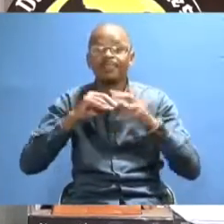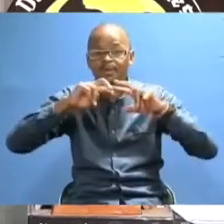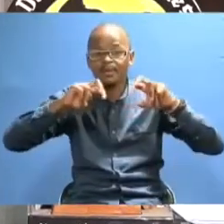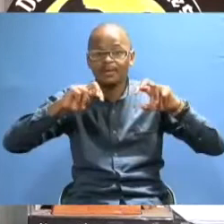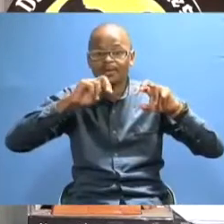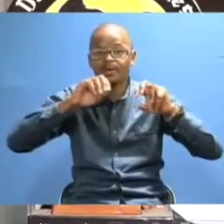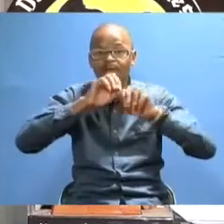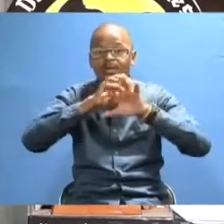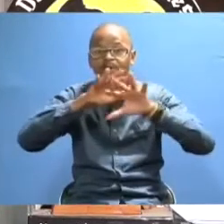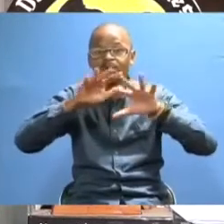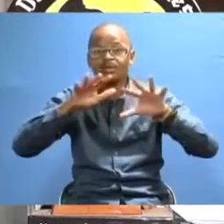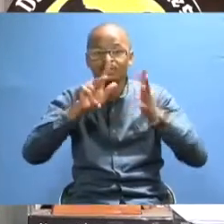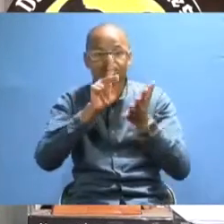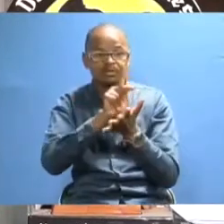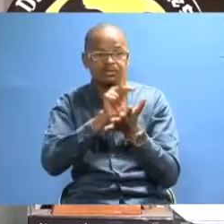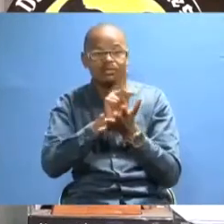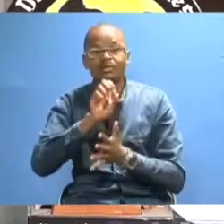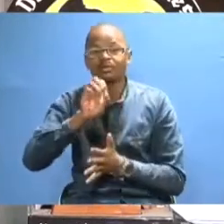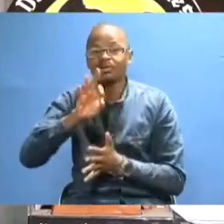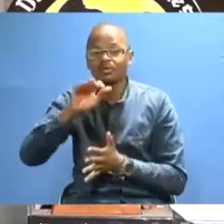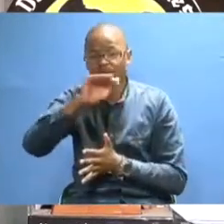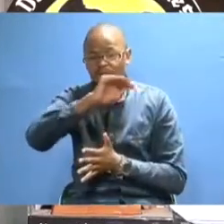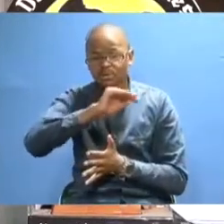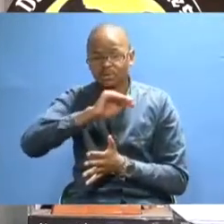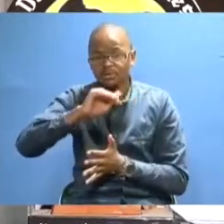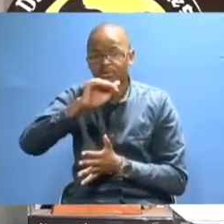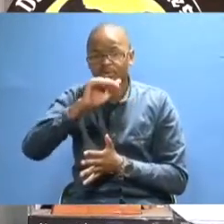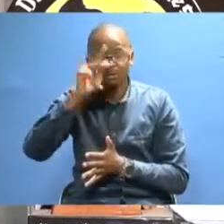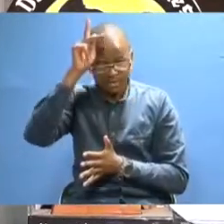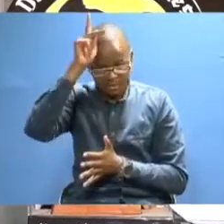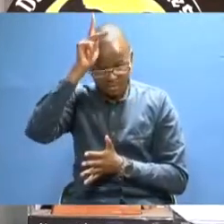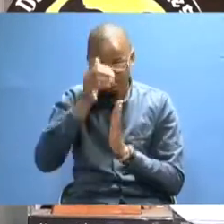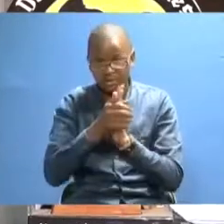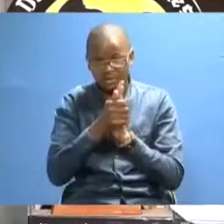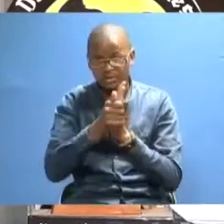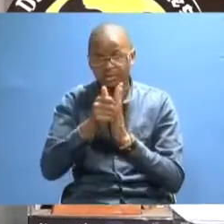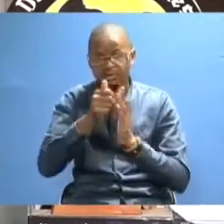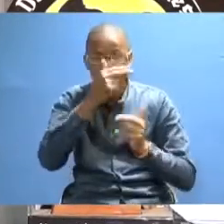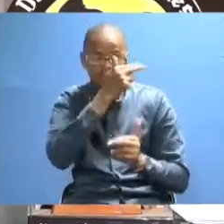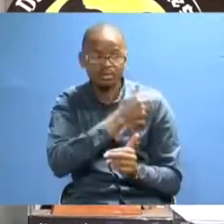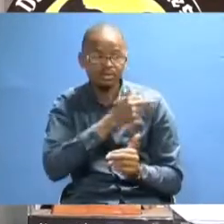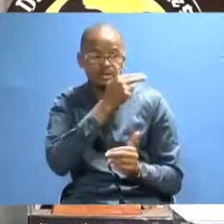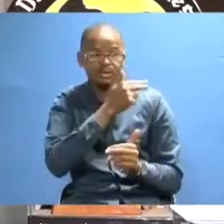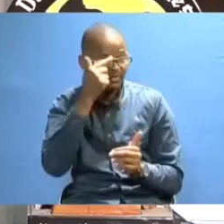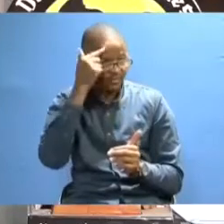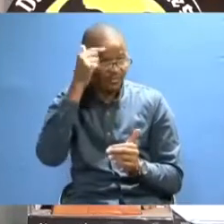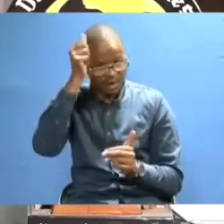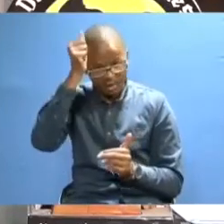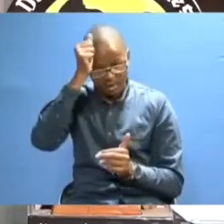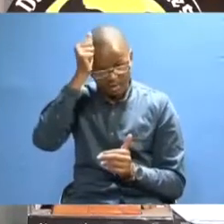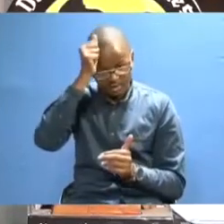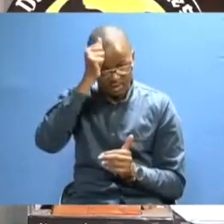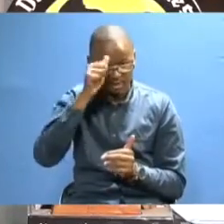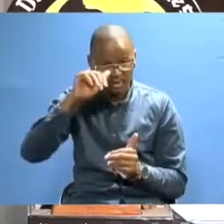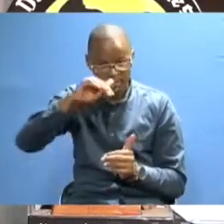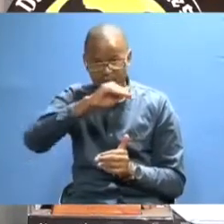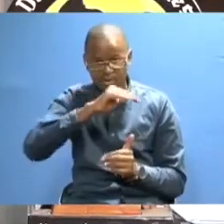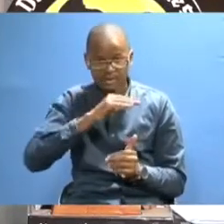research, dissemination and preservation of environmental knowledge, skills and attitudes for academic